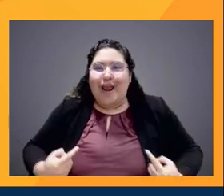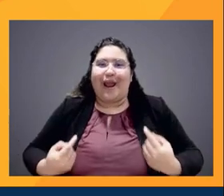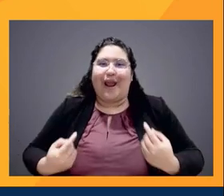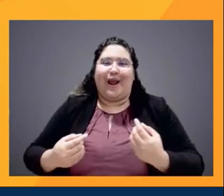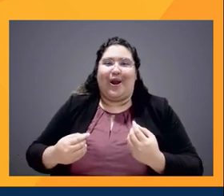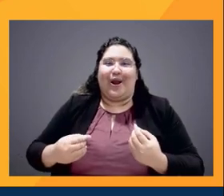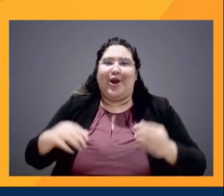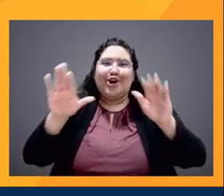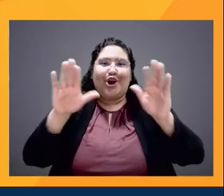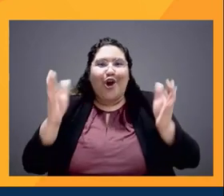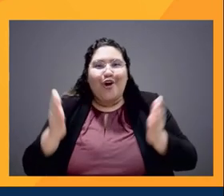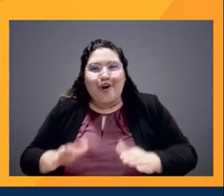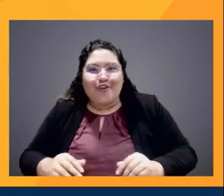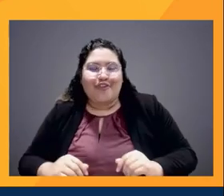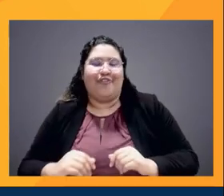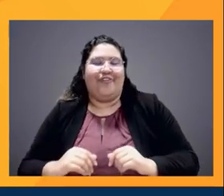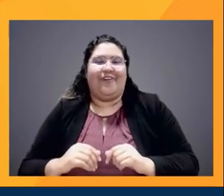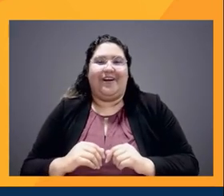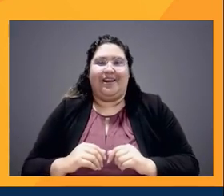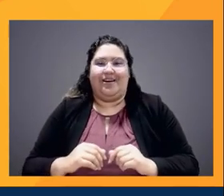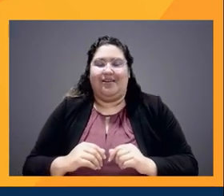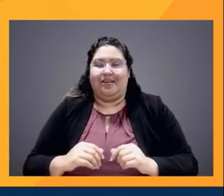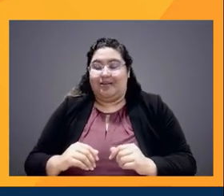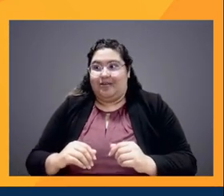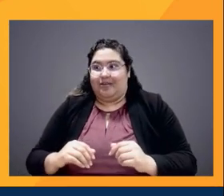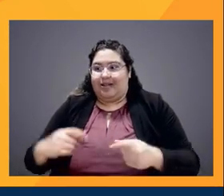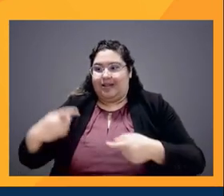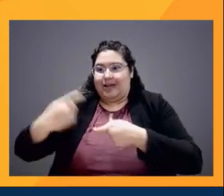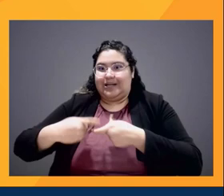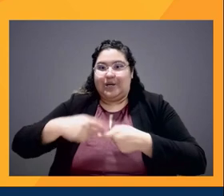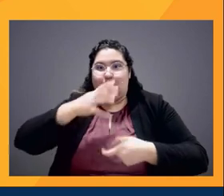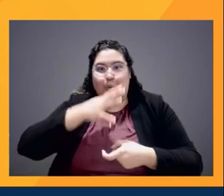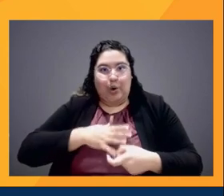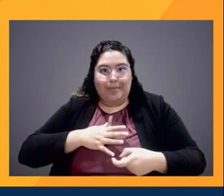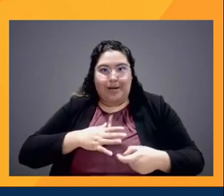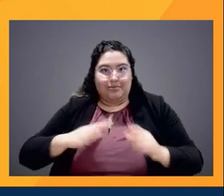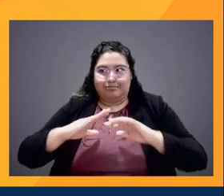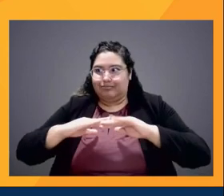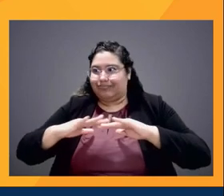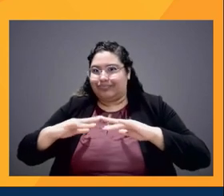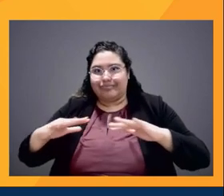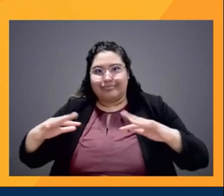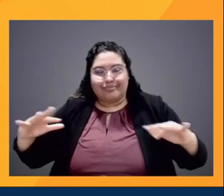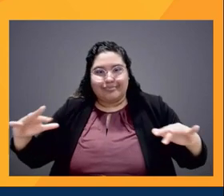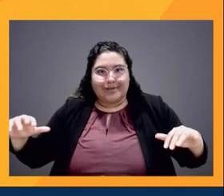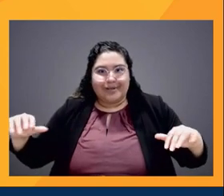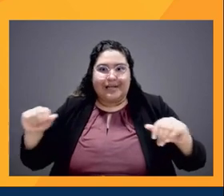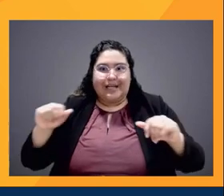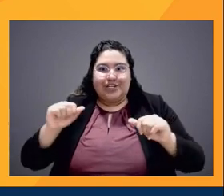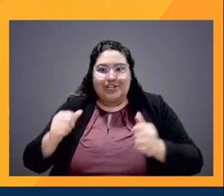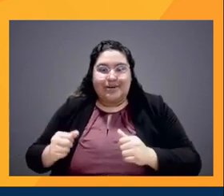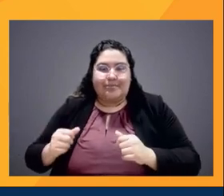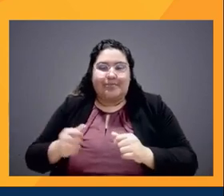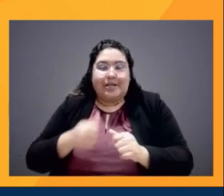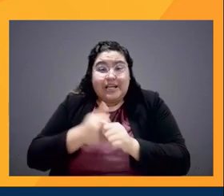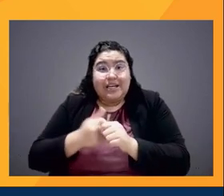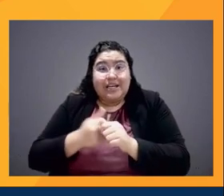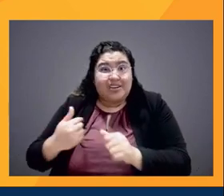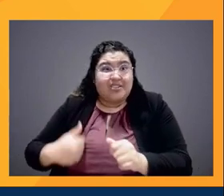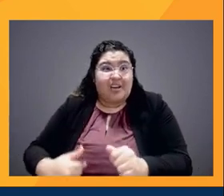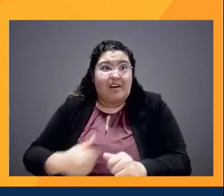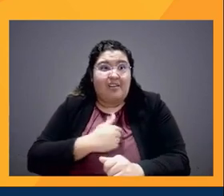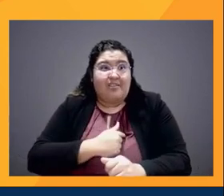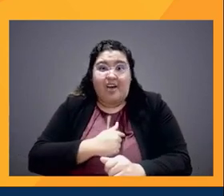you know, even in our own, like community, we have so many shapes and each one of us completely